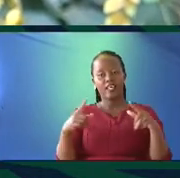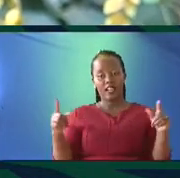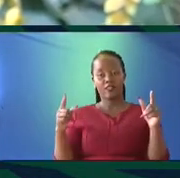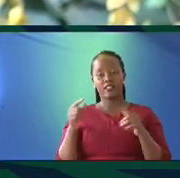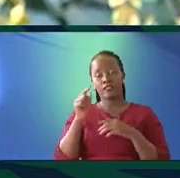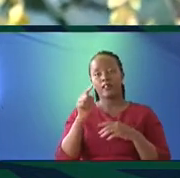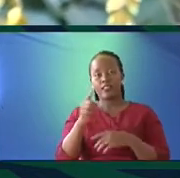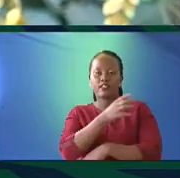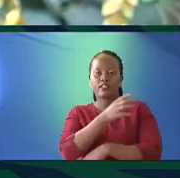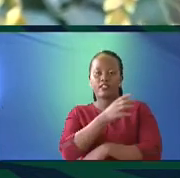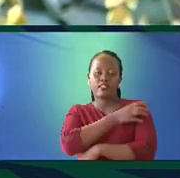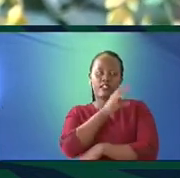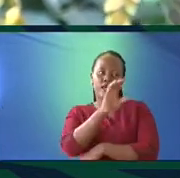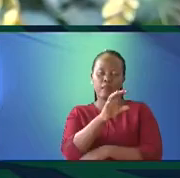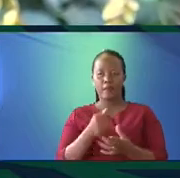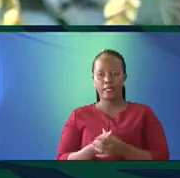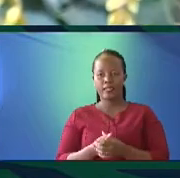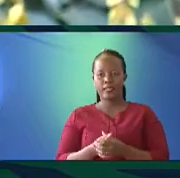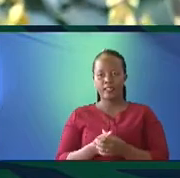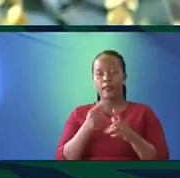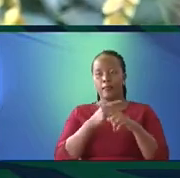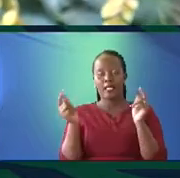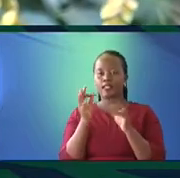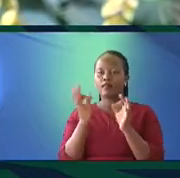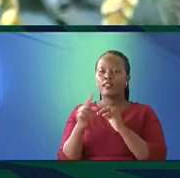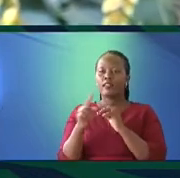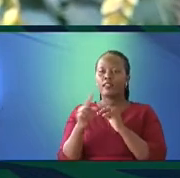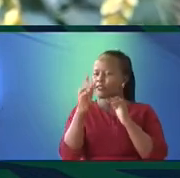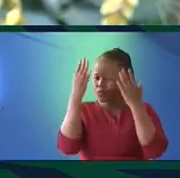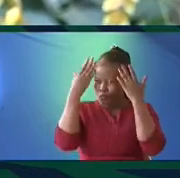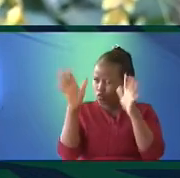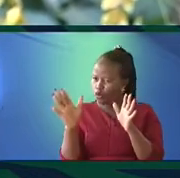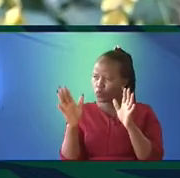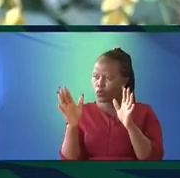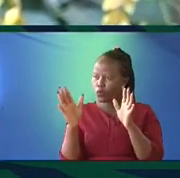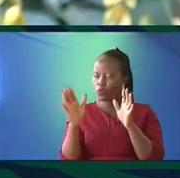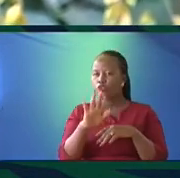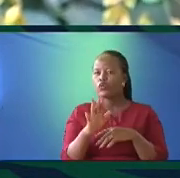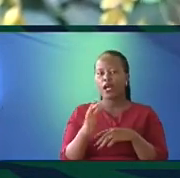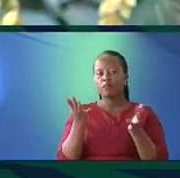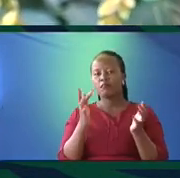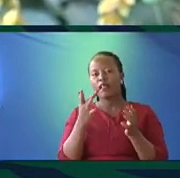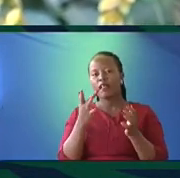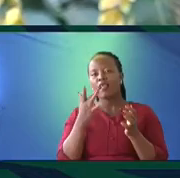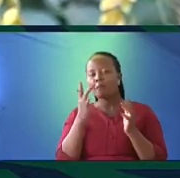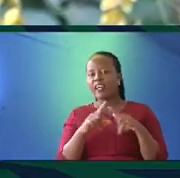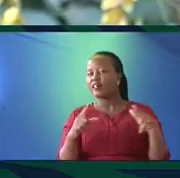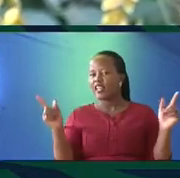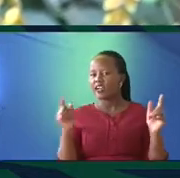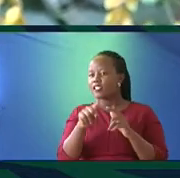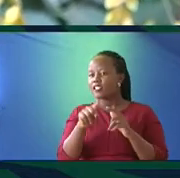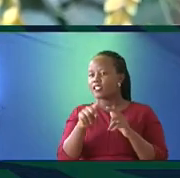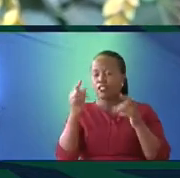that is empowerment. But if you do not know the language of your culture, you